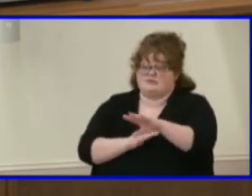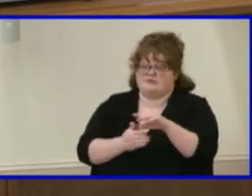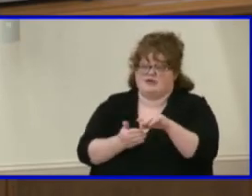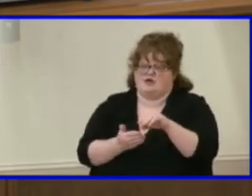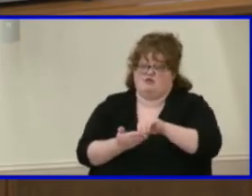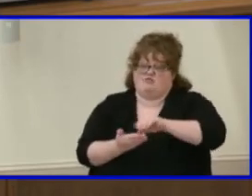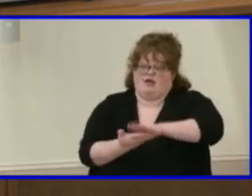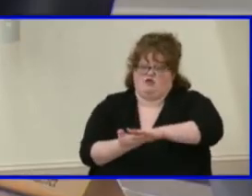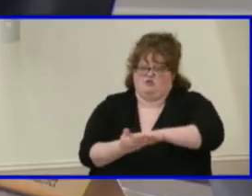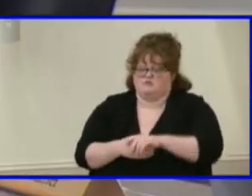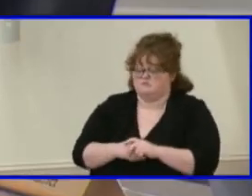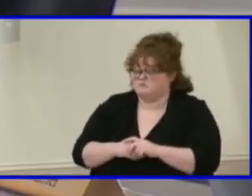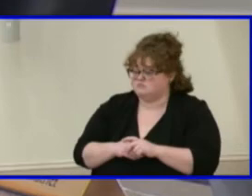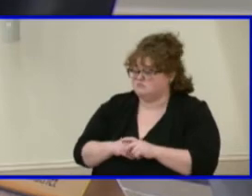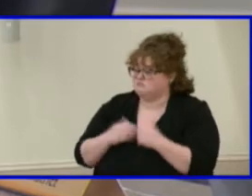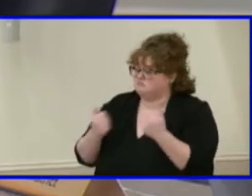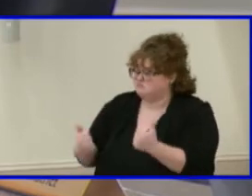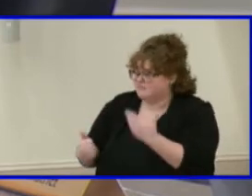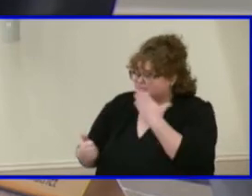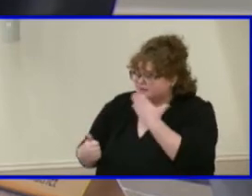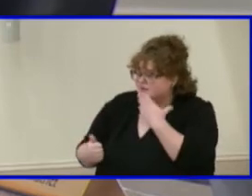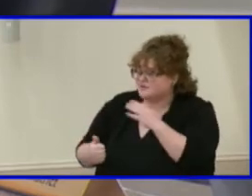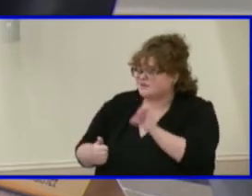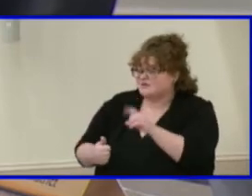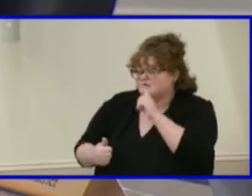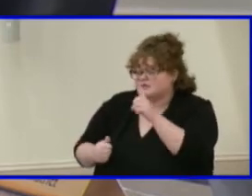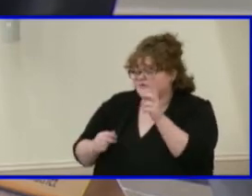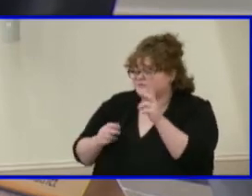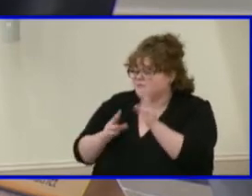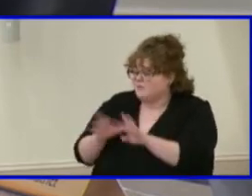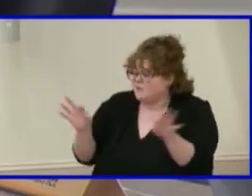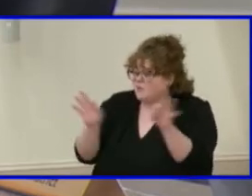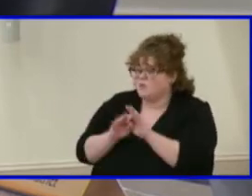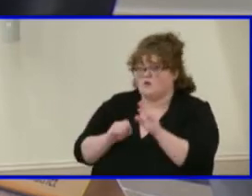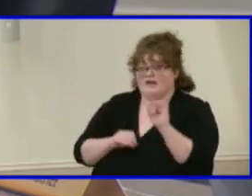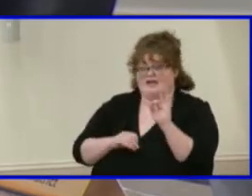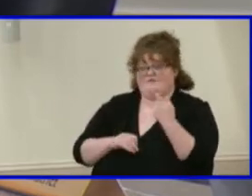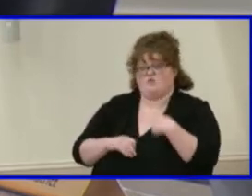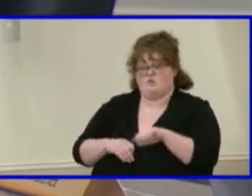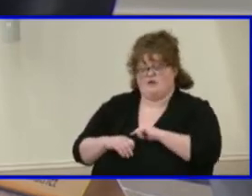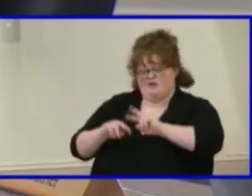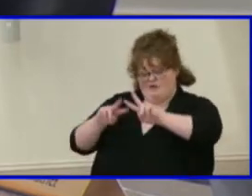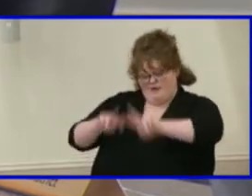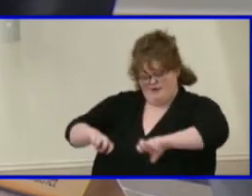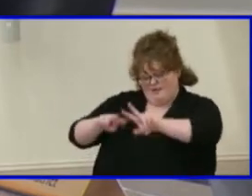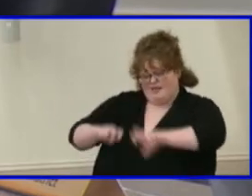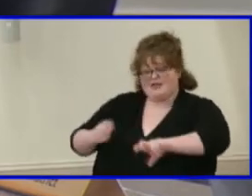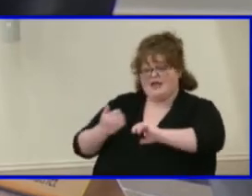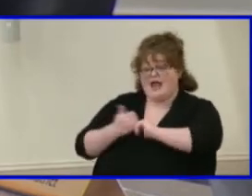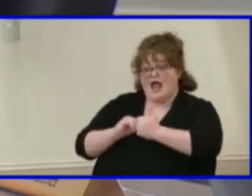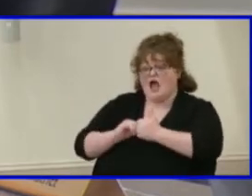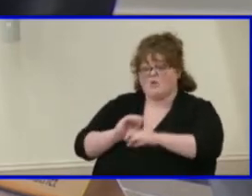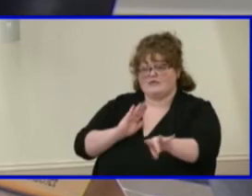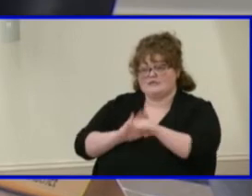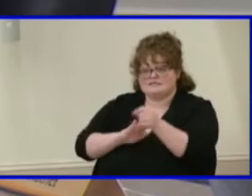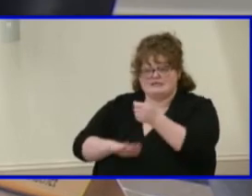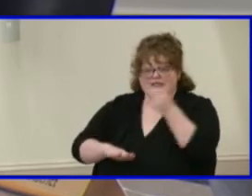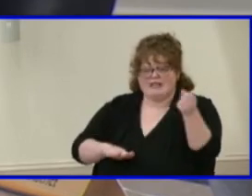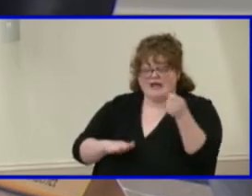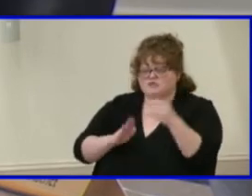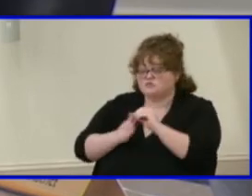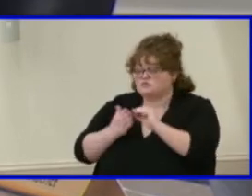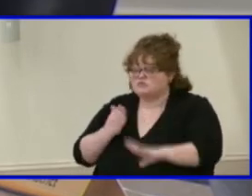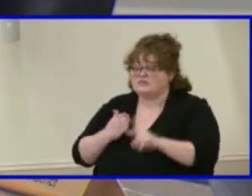Good. I think that's important as we look at selection processes for any of our programs to kind of look